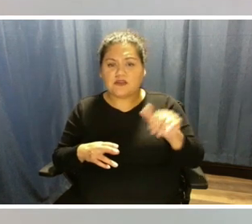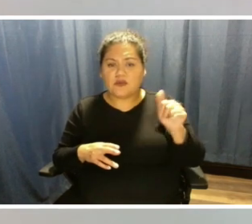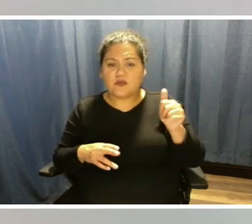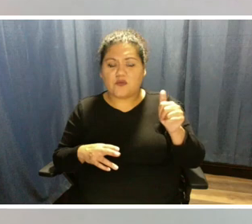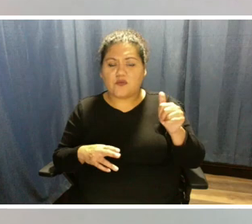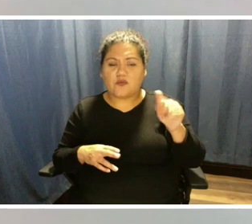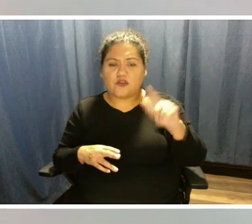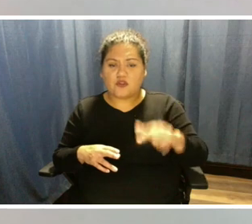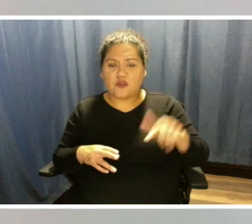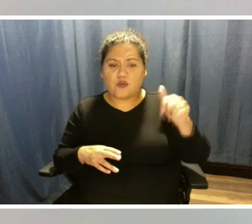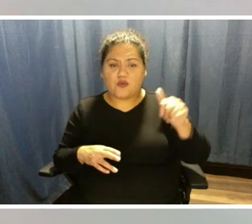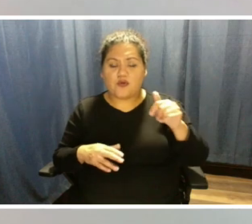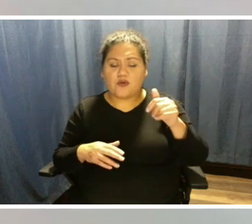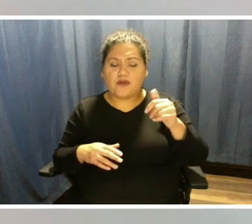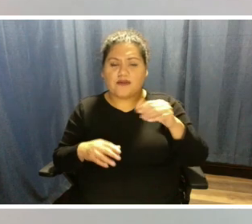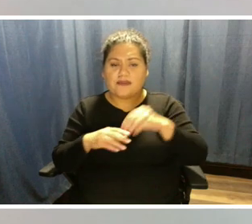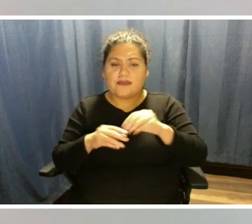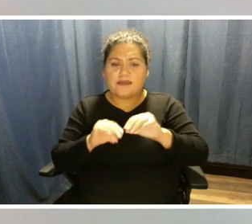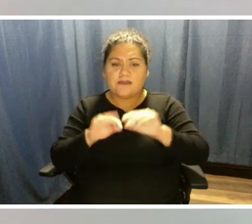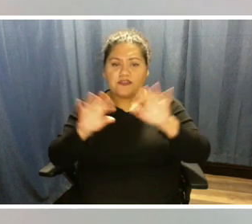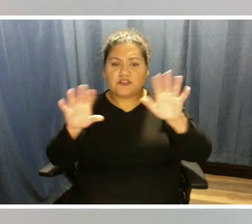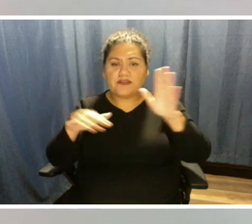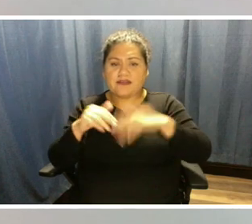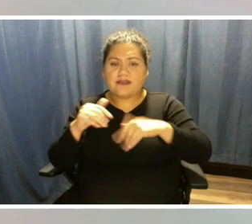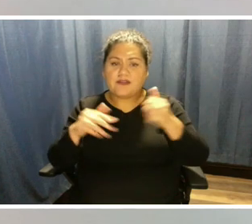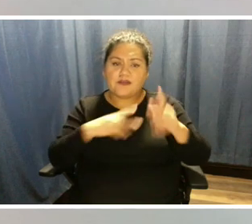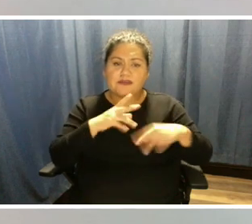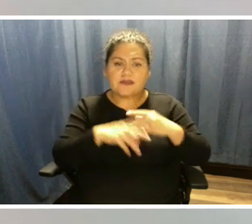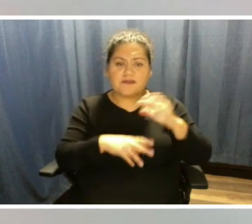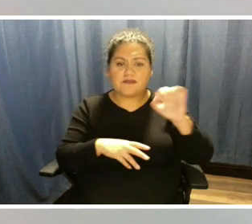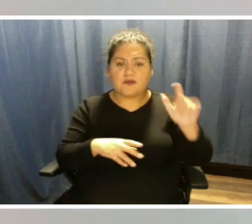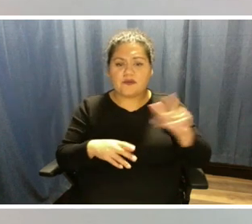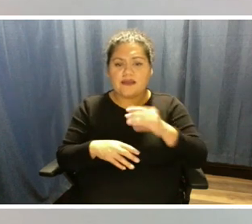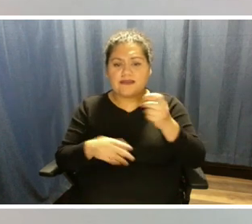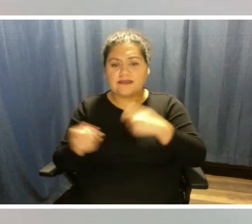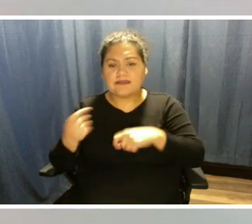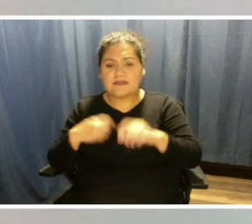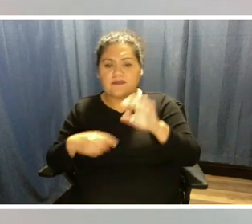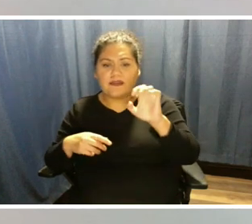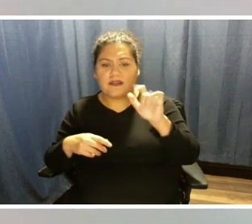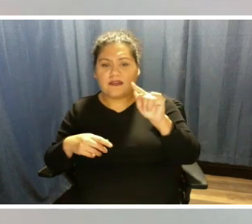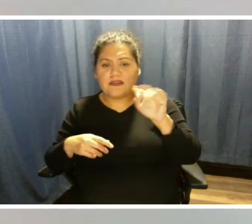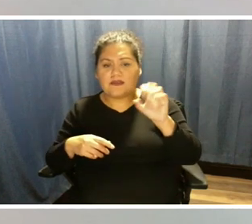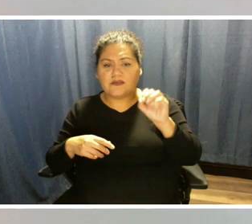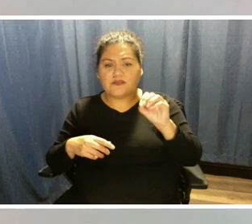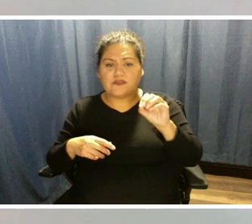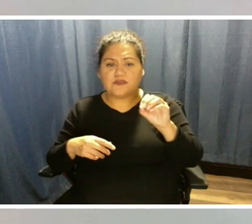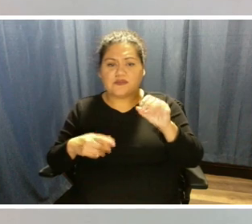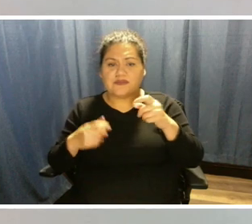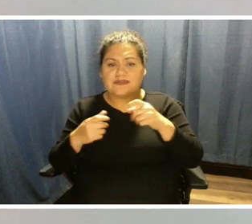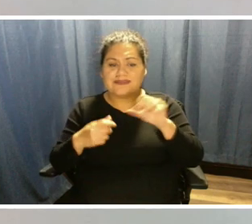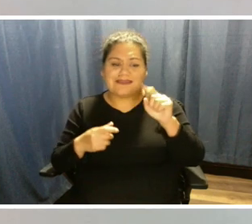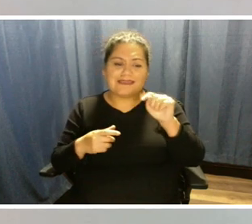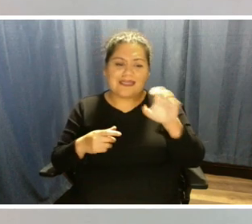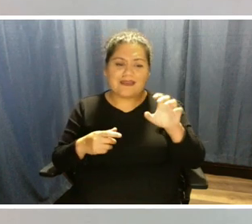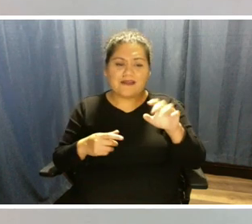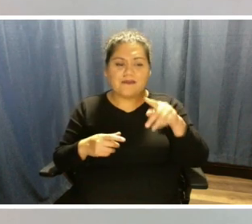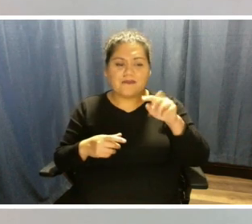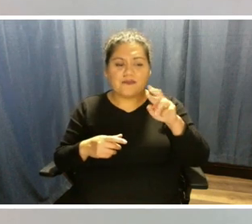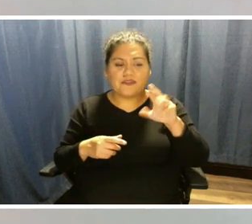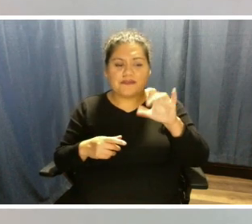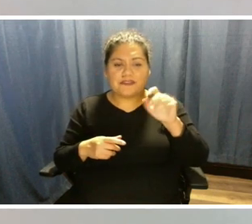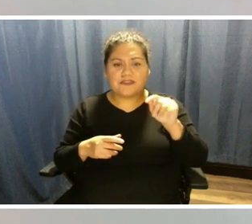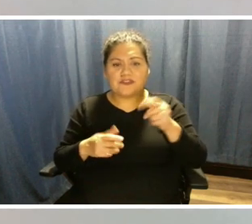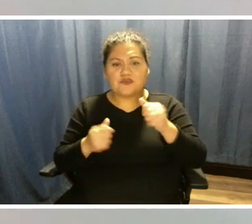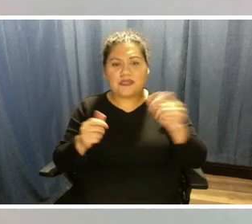other types of coals. In addition to that, instead of electrostatic precipitators to help collect some of the